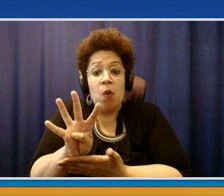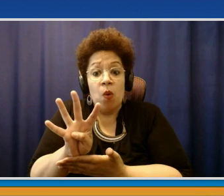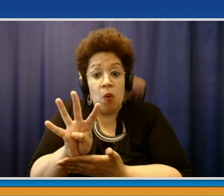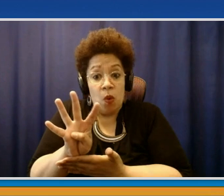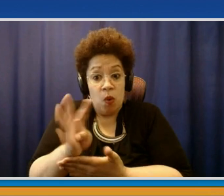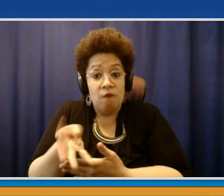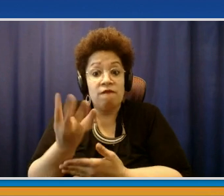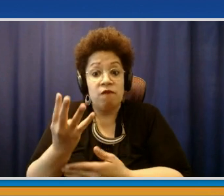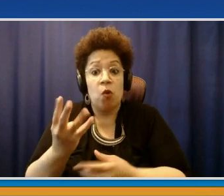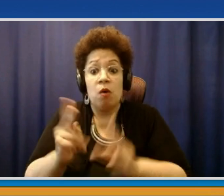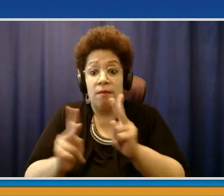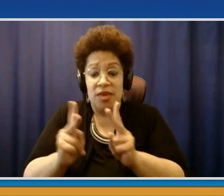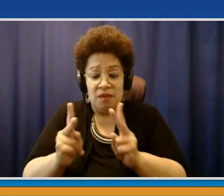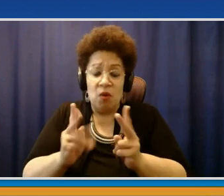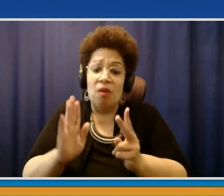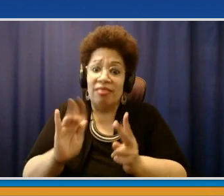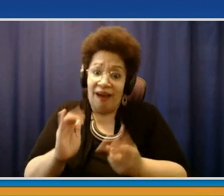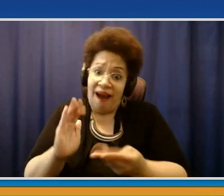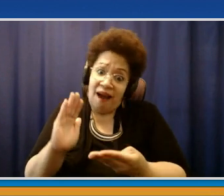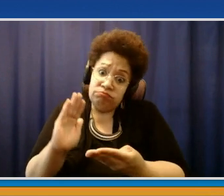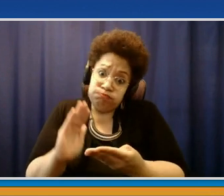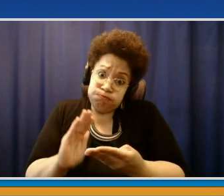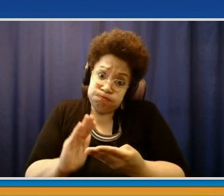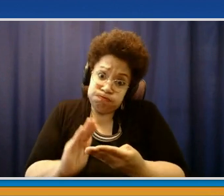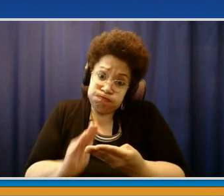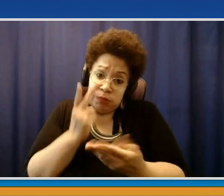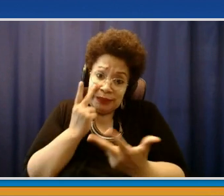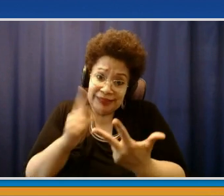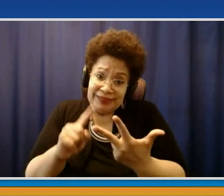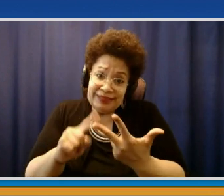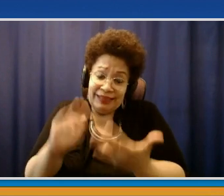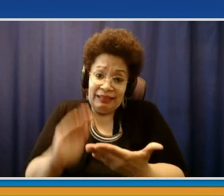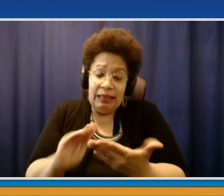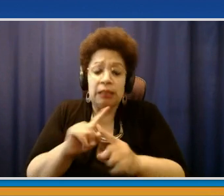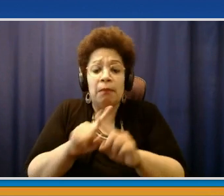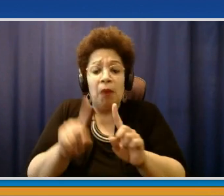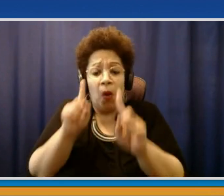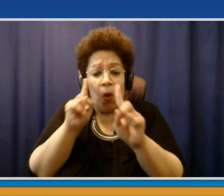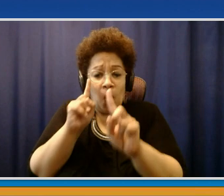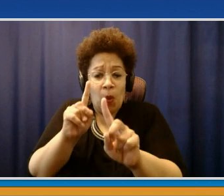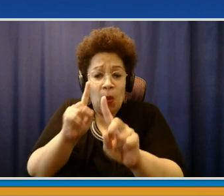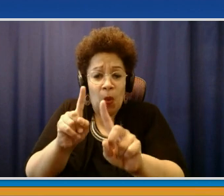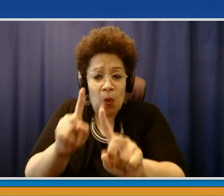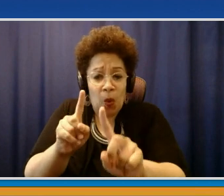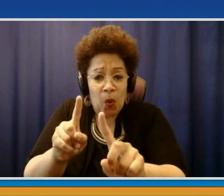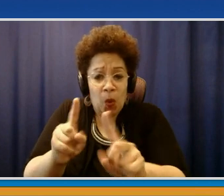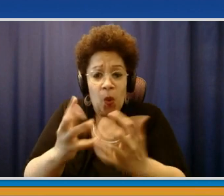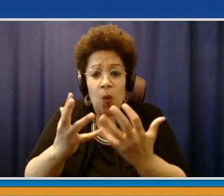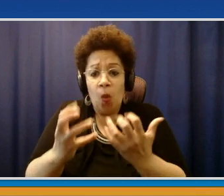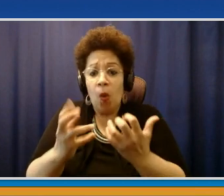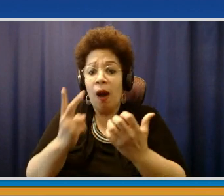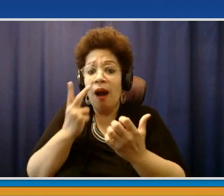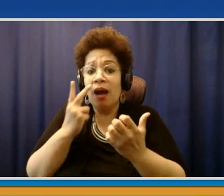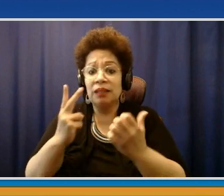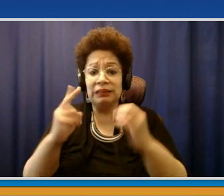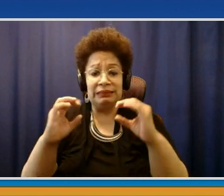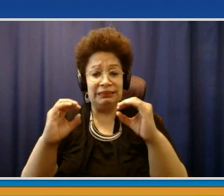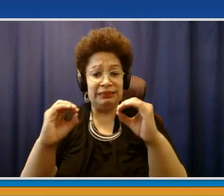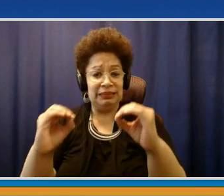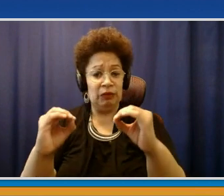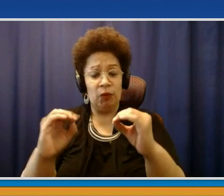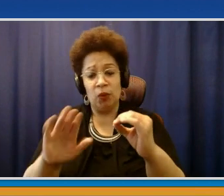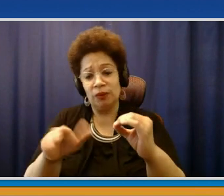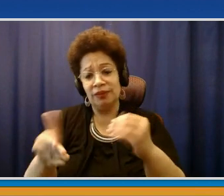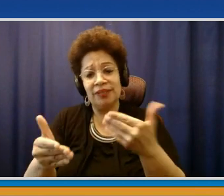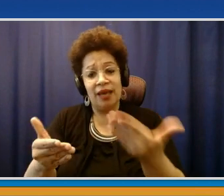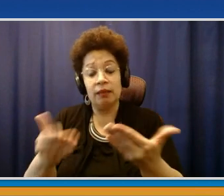zero change from week to week. that's what we hope for. And of course, we continue to have our ribbons of remembrance program to remember all of those who have